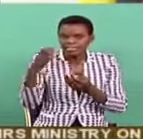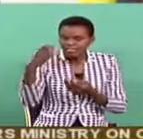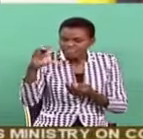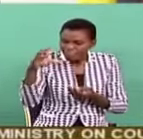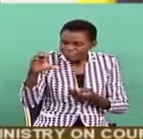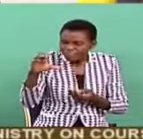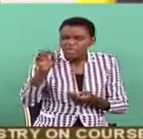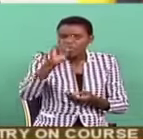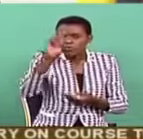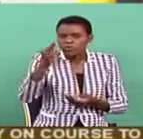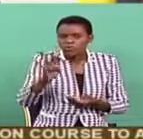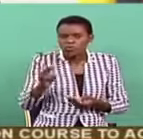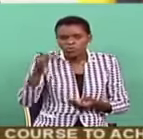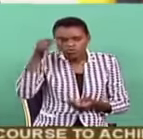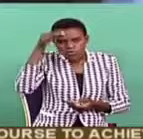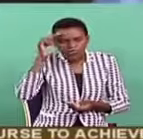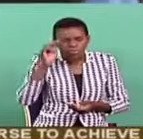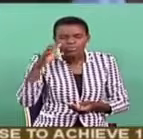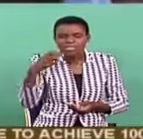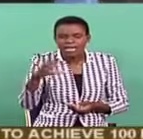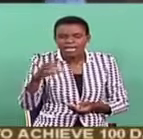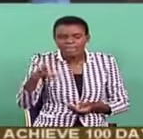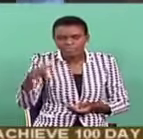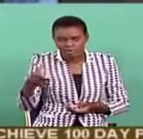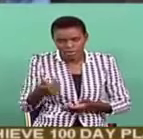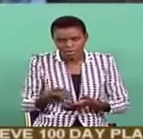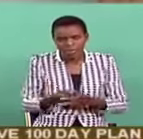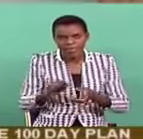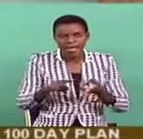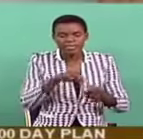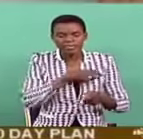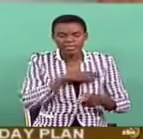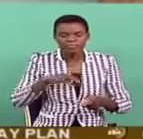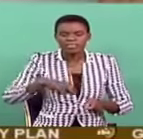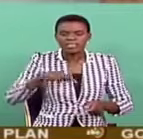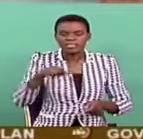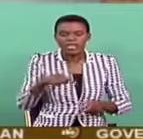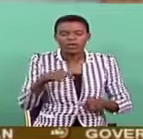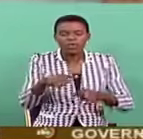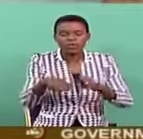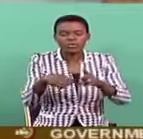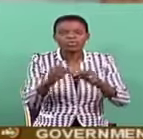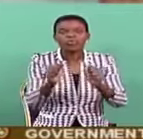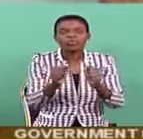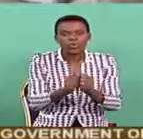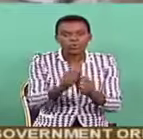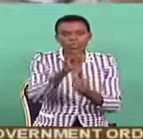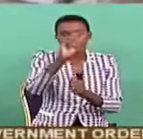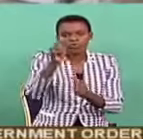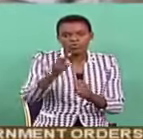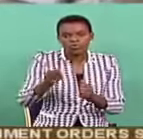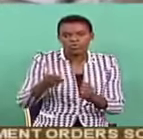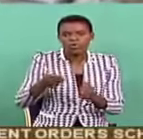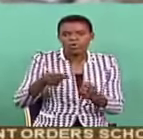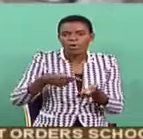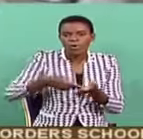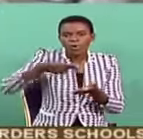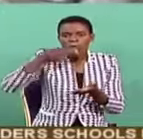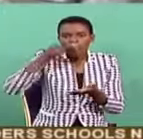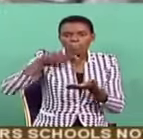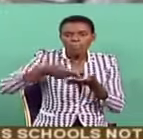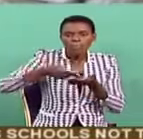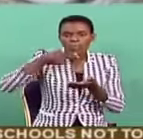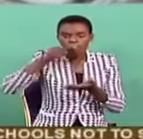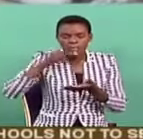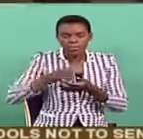schools normally face. Government says it is also continuing with the school feeding program for primary school children and called for